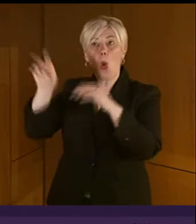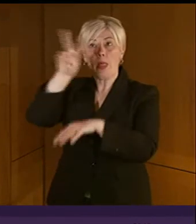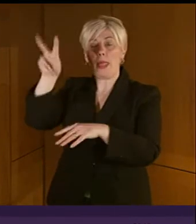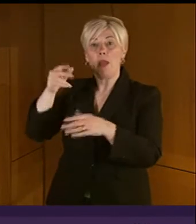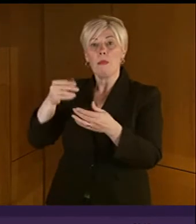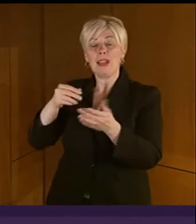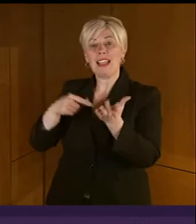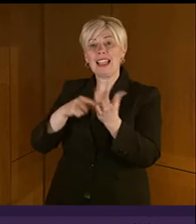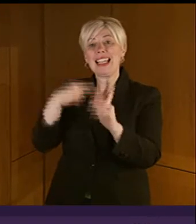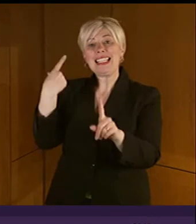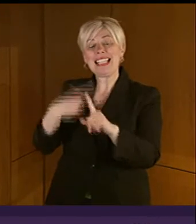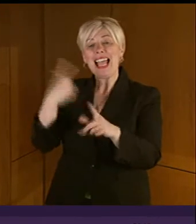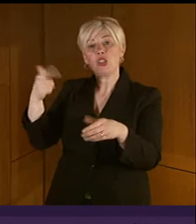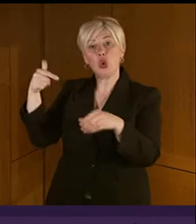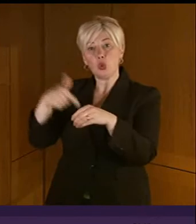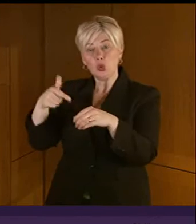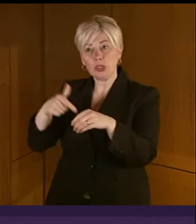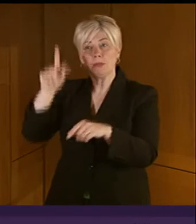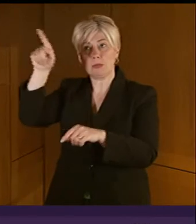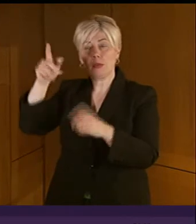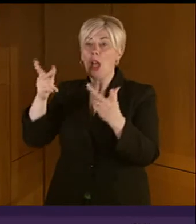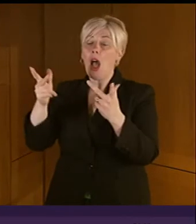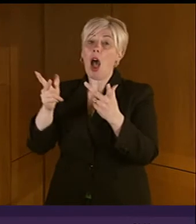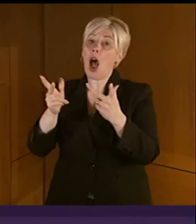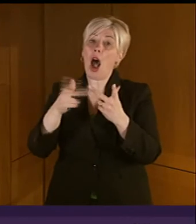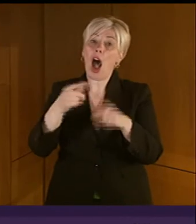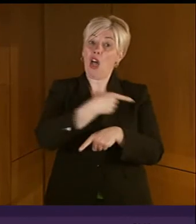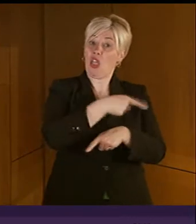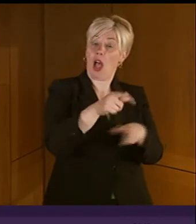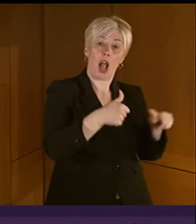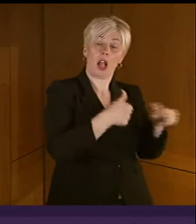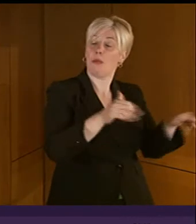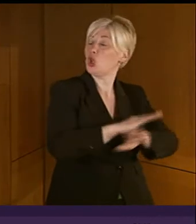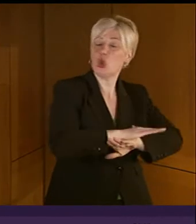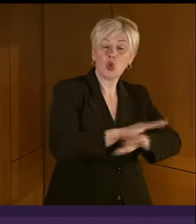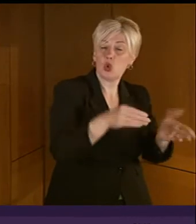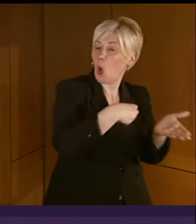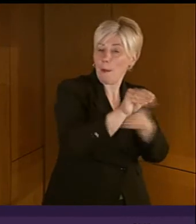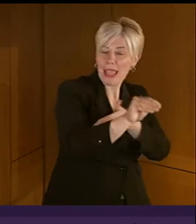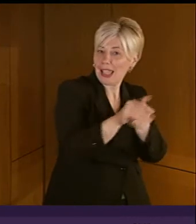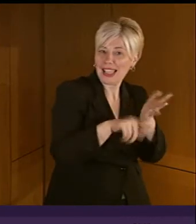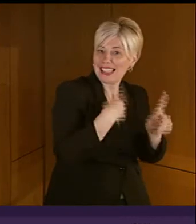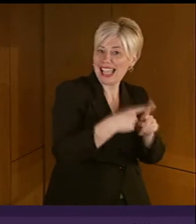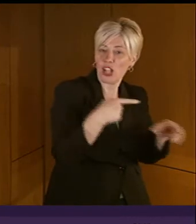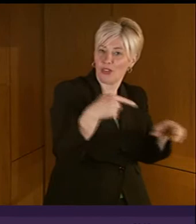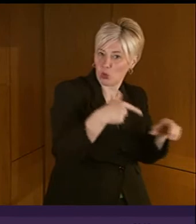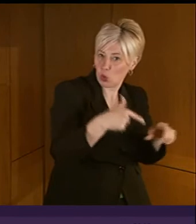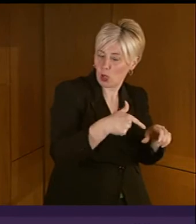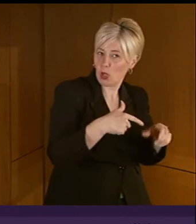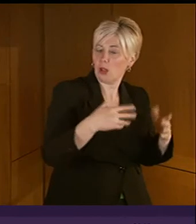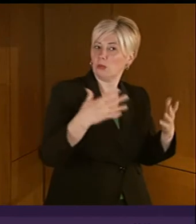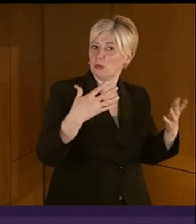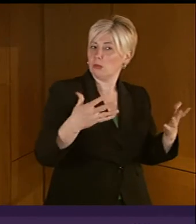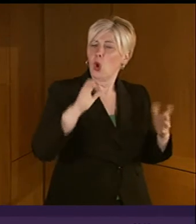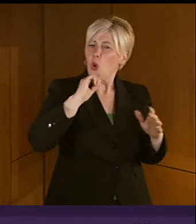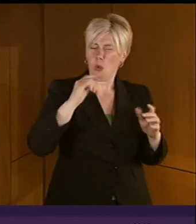fuel. All other air services don't. That is probably a five-figure sum per year for Hebridean air services. Will he raise